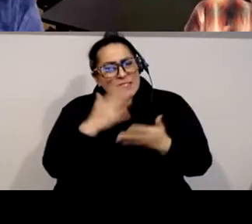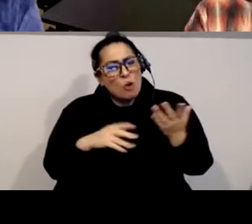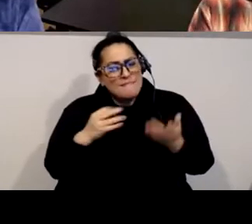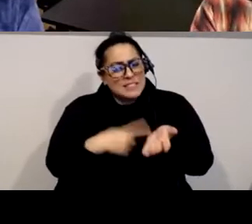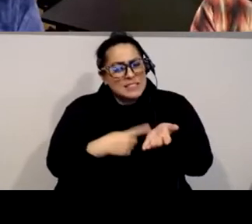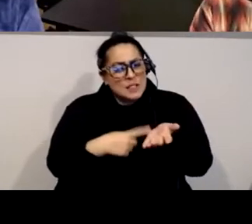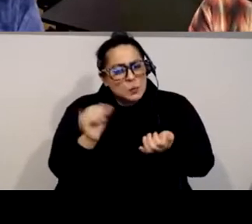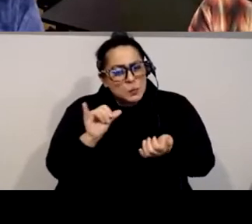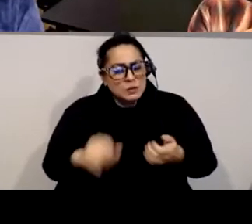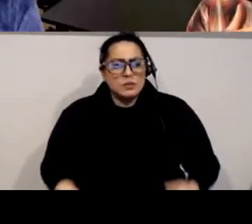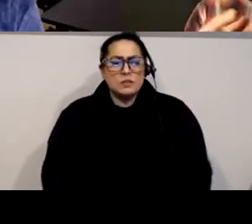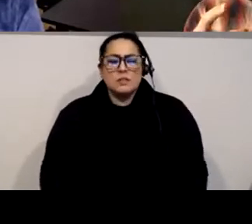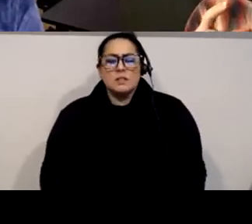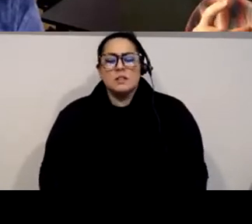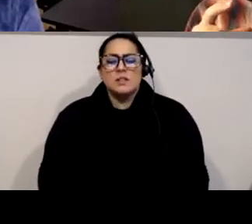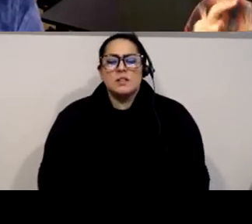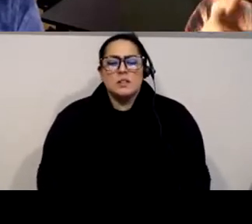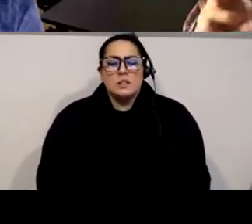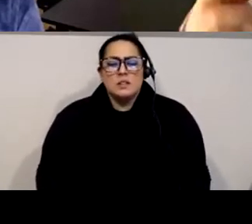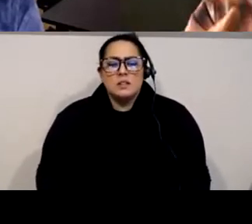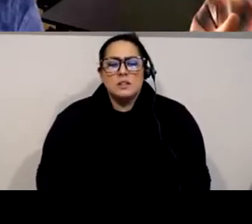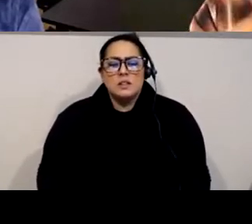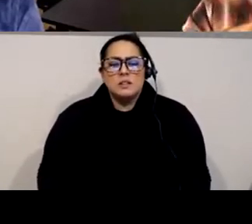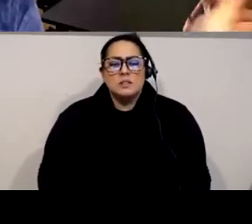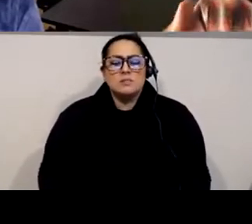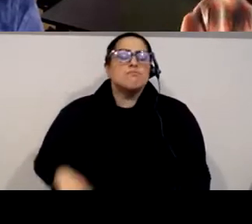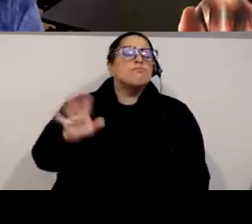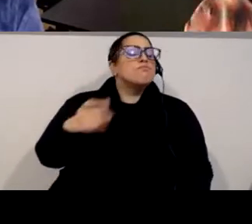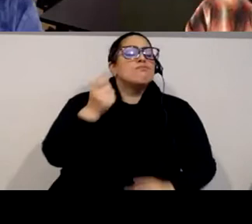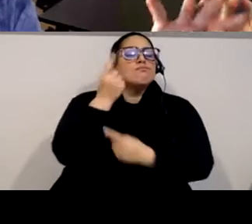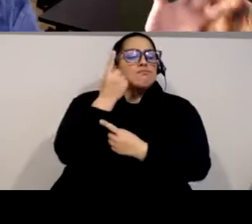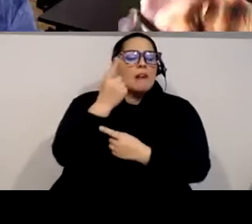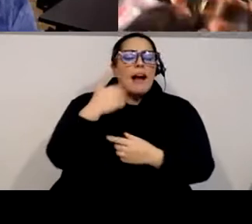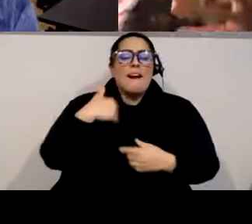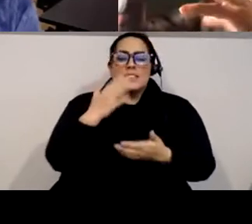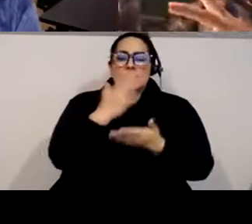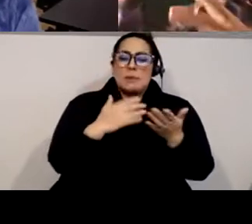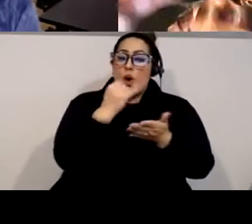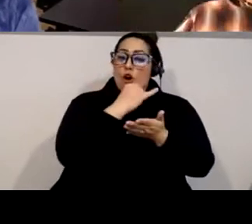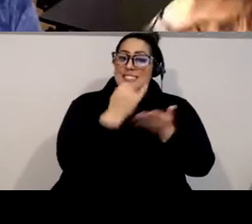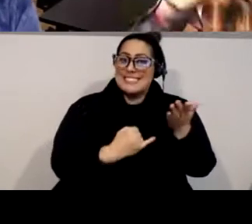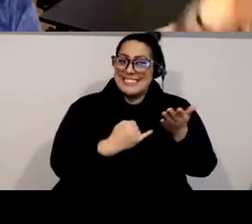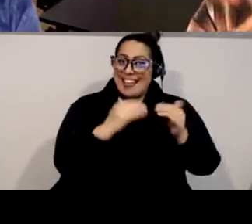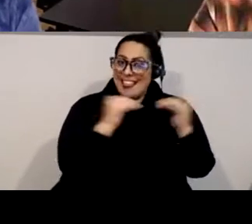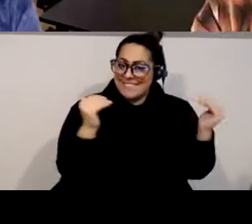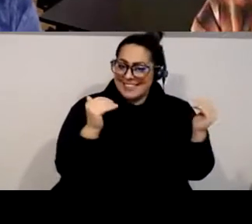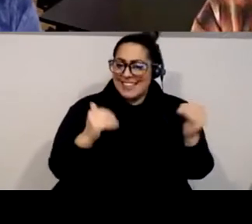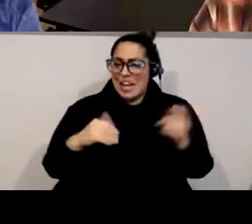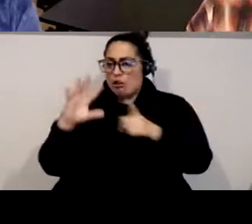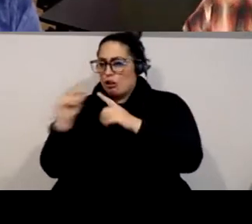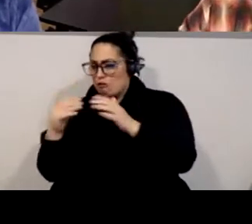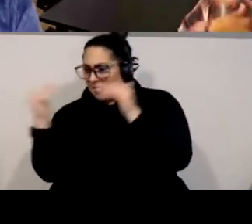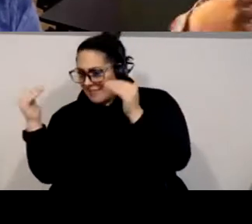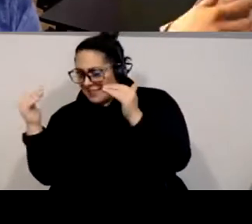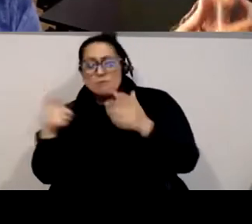it's so there's an artistic there's an artistic level and then there's this sort of cultural level so let me me start with the artistic